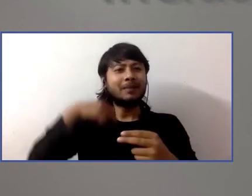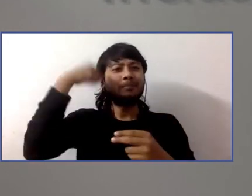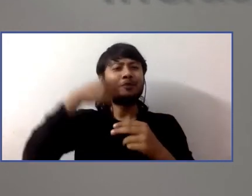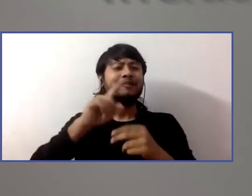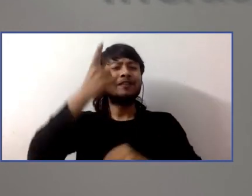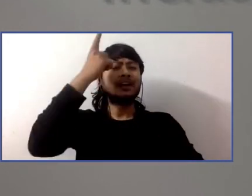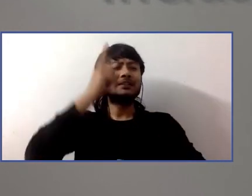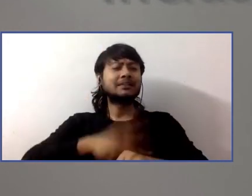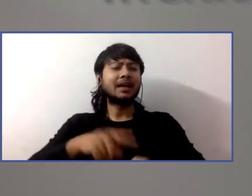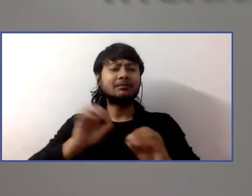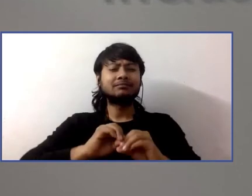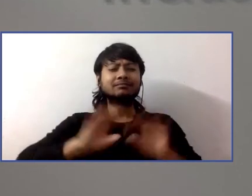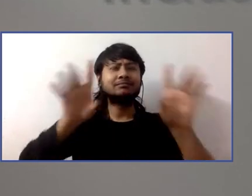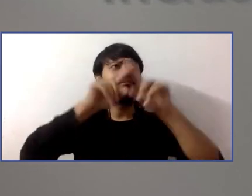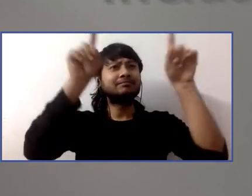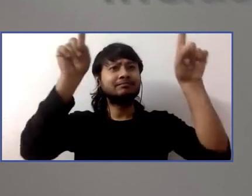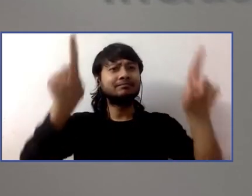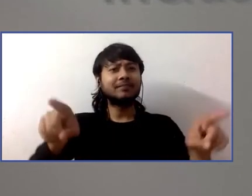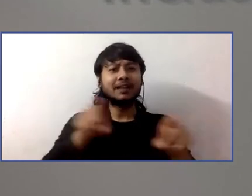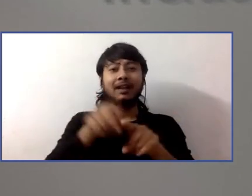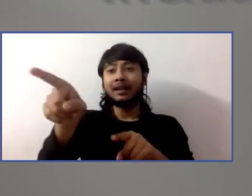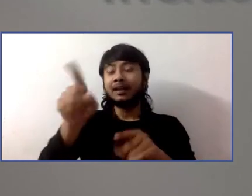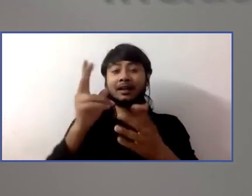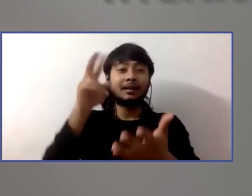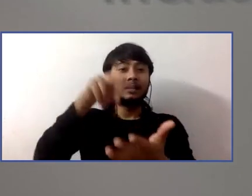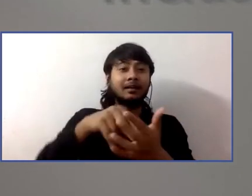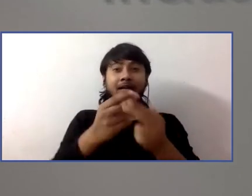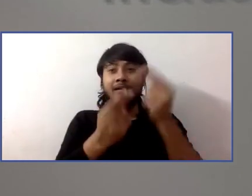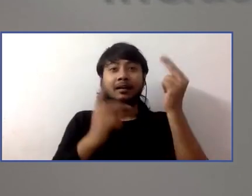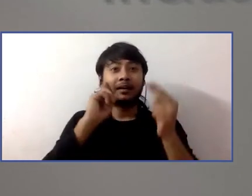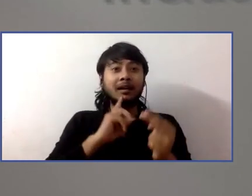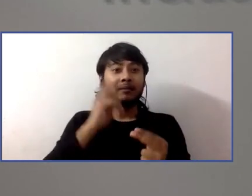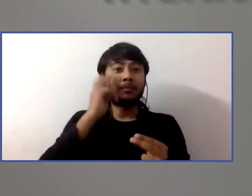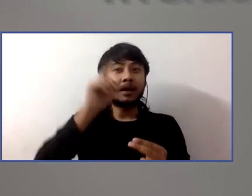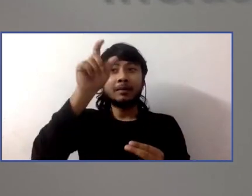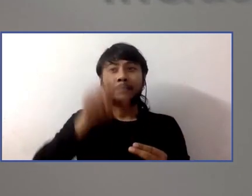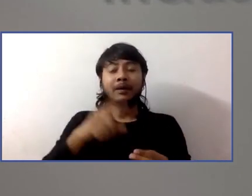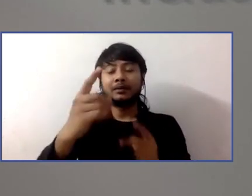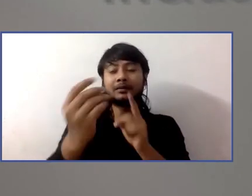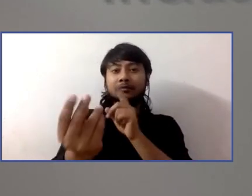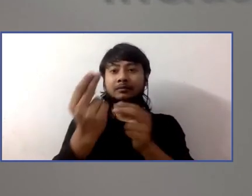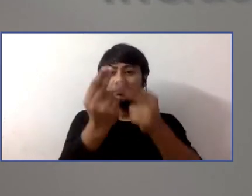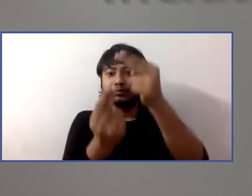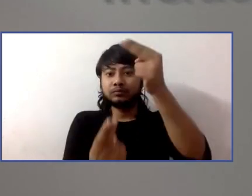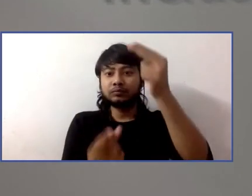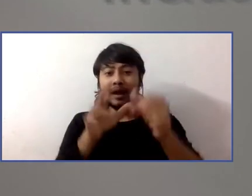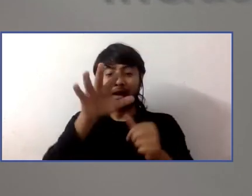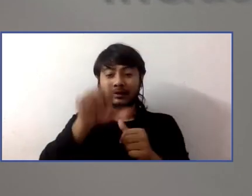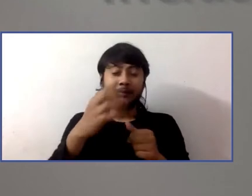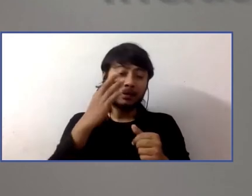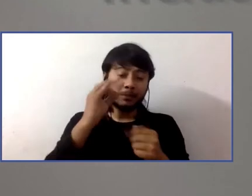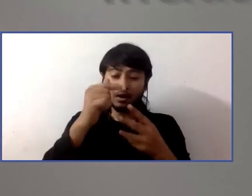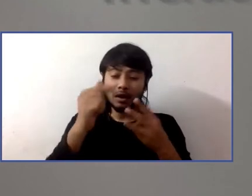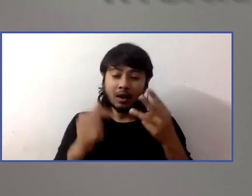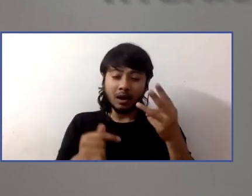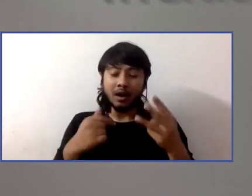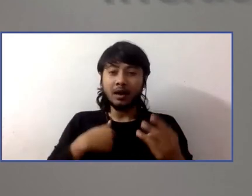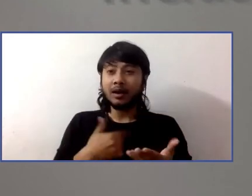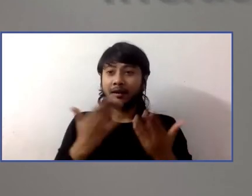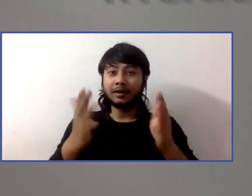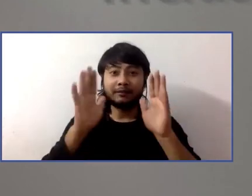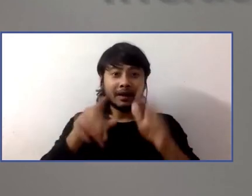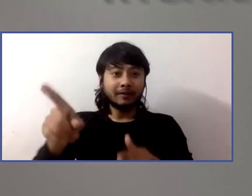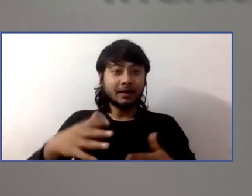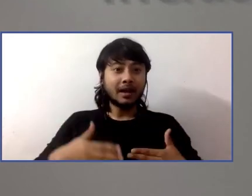drilled home in a much deeper way for me, why it was so important to provide this accessibility and why it's